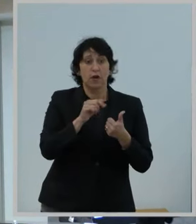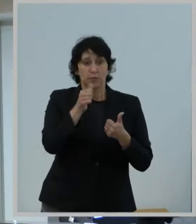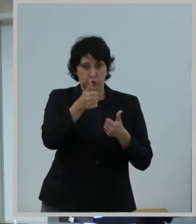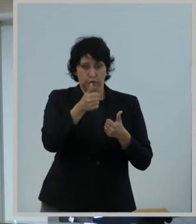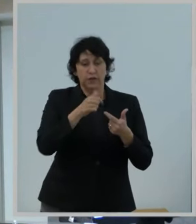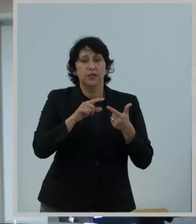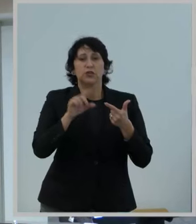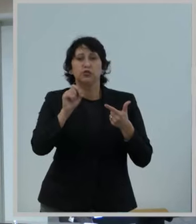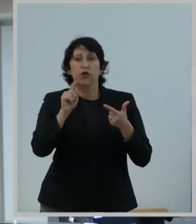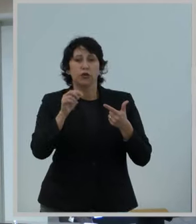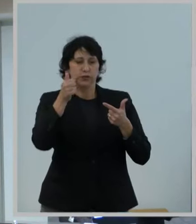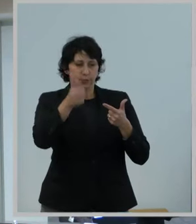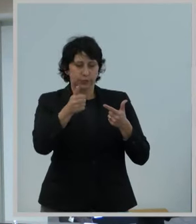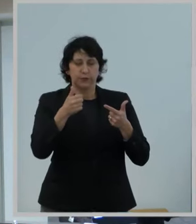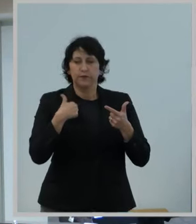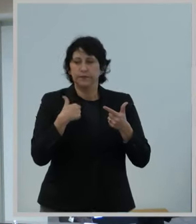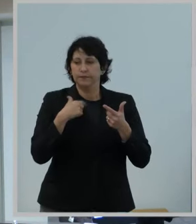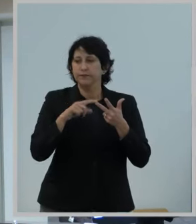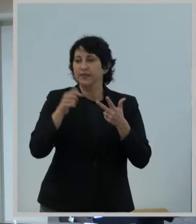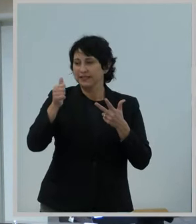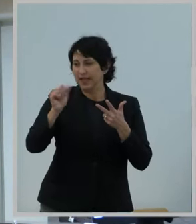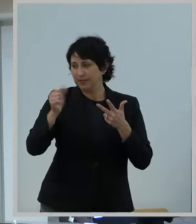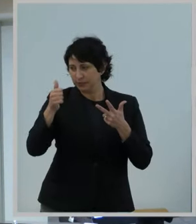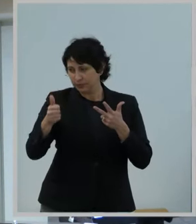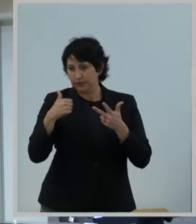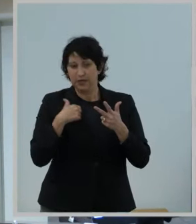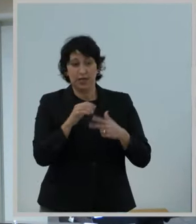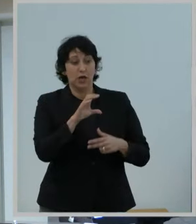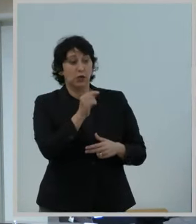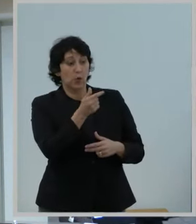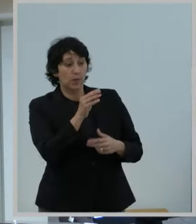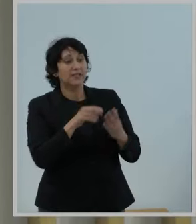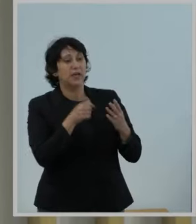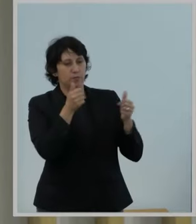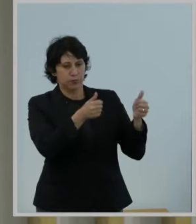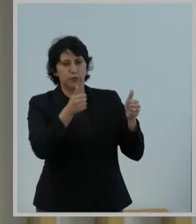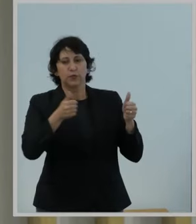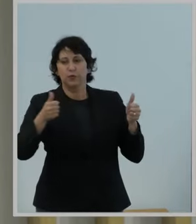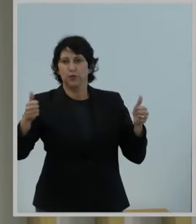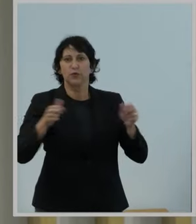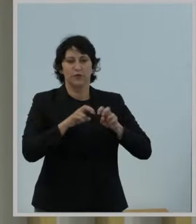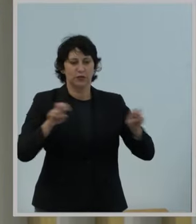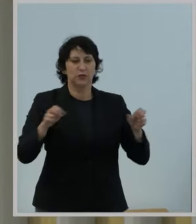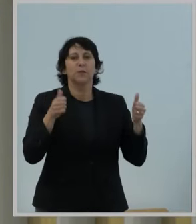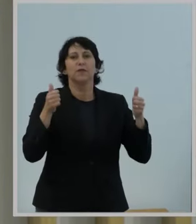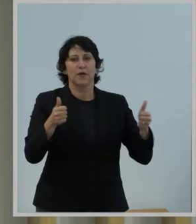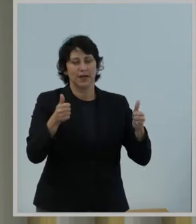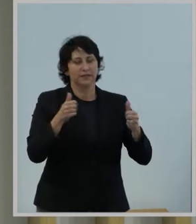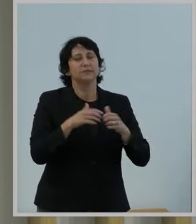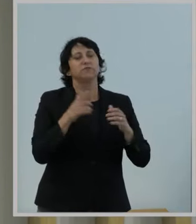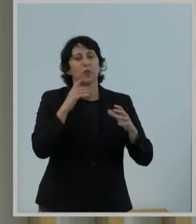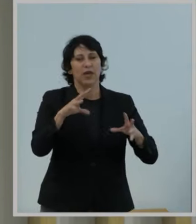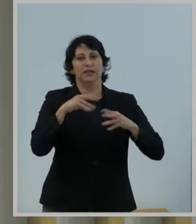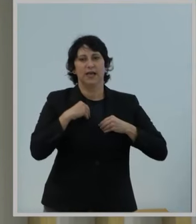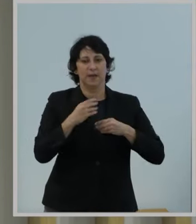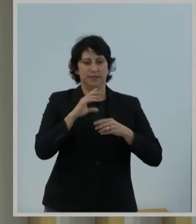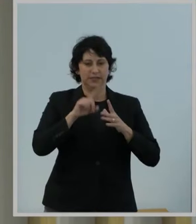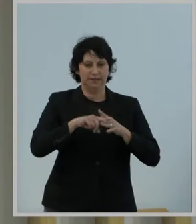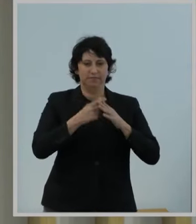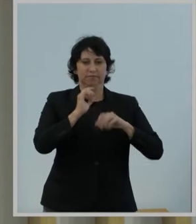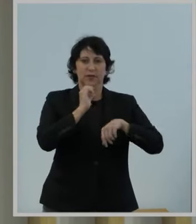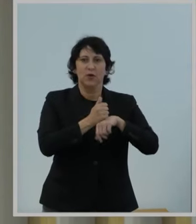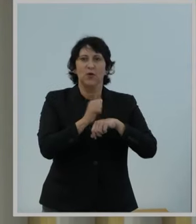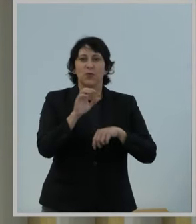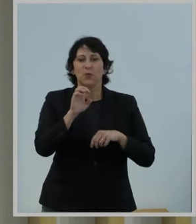Starks? Approve. Commissioner Symington? Approve. Commissioner Gomez? Approve. The chair votes aye. The item is adopted with editorial